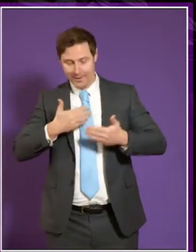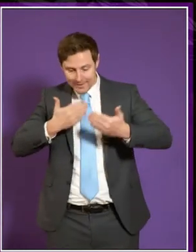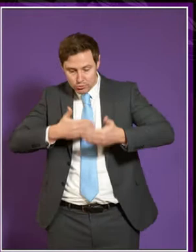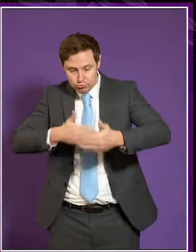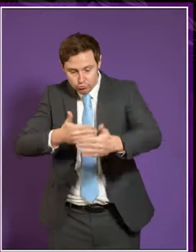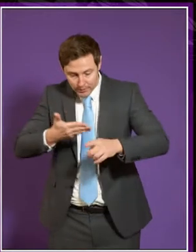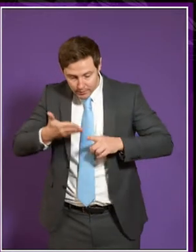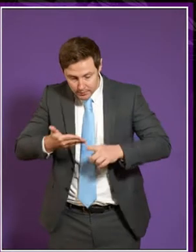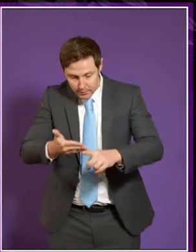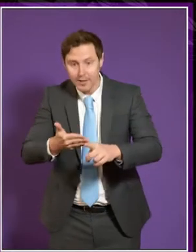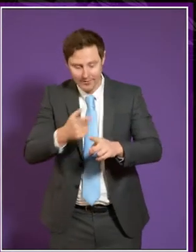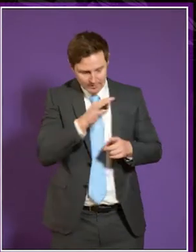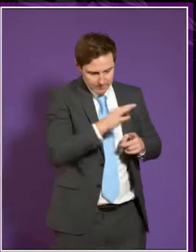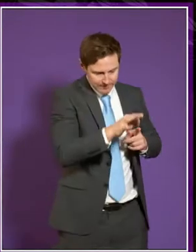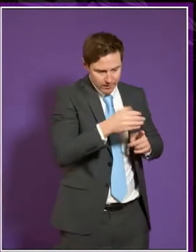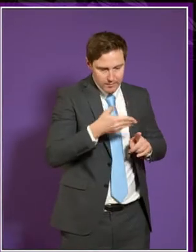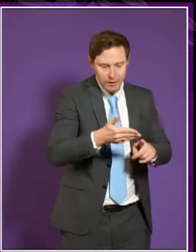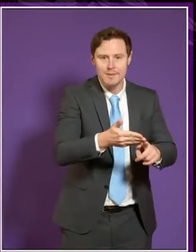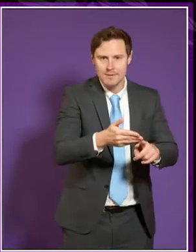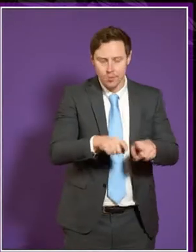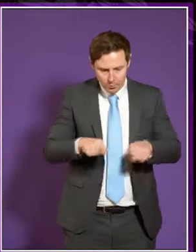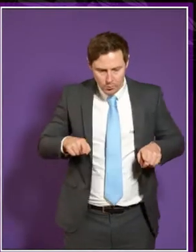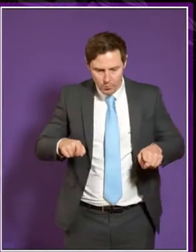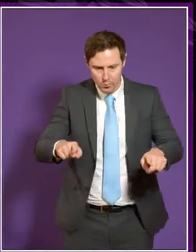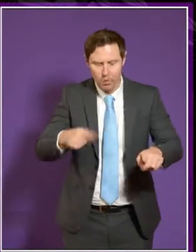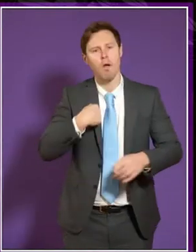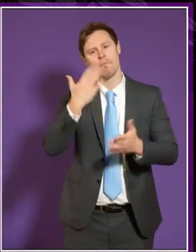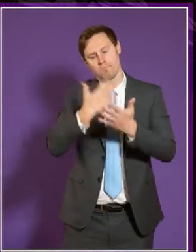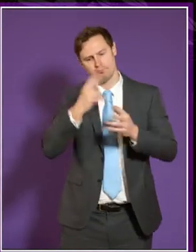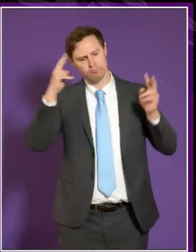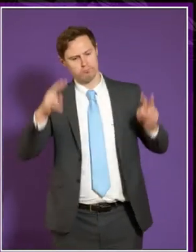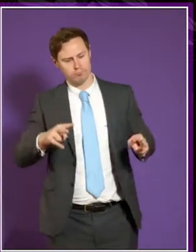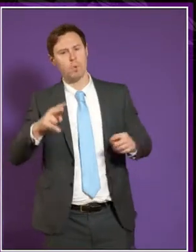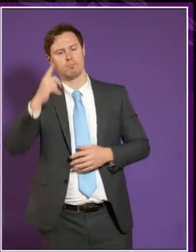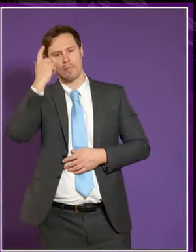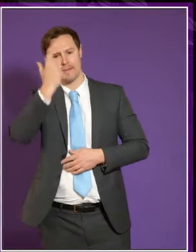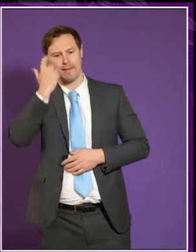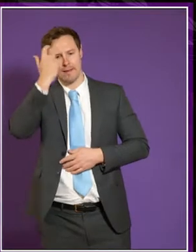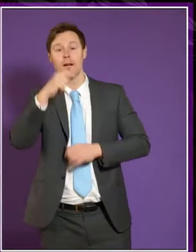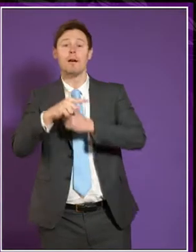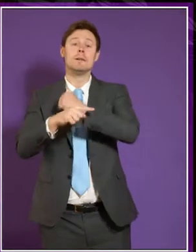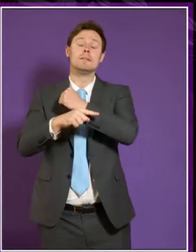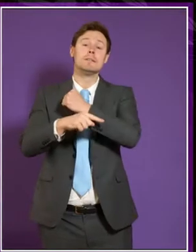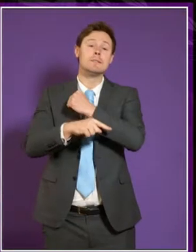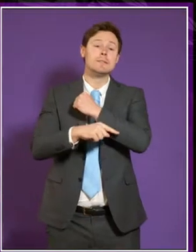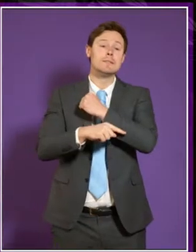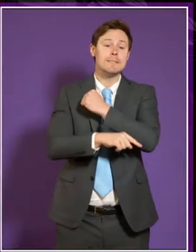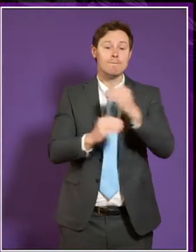institutional targets. But I've always been very mindful that disadvantage comes in many forms.